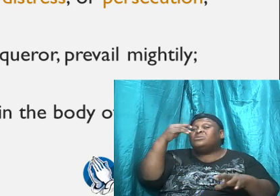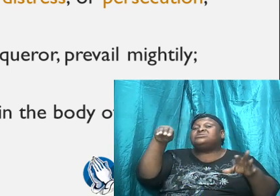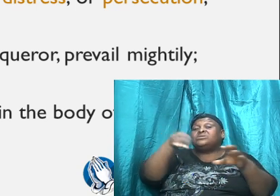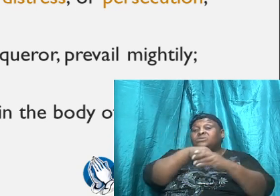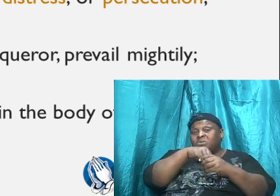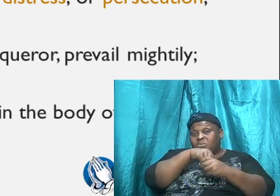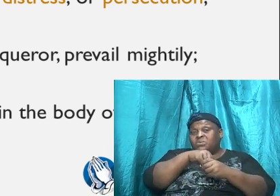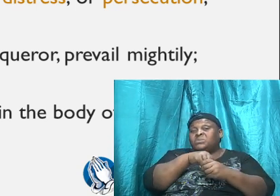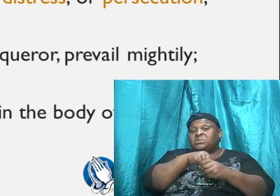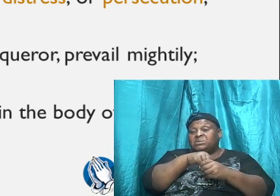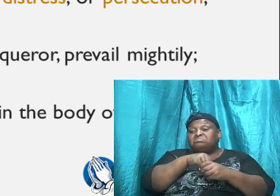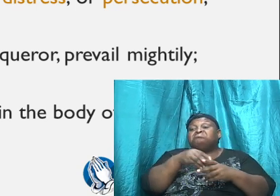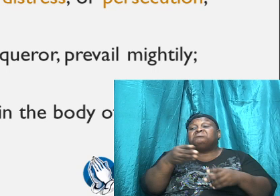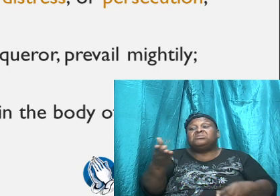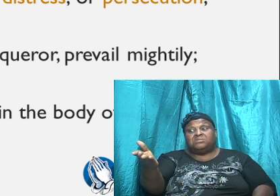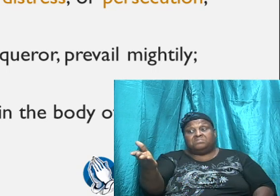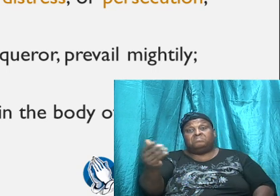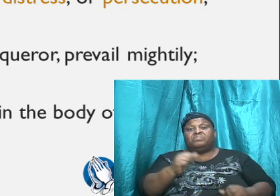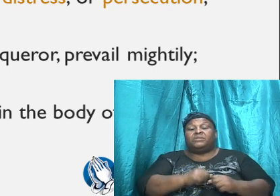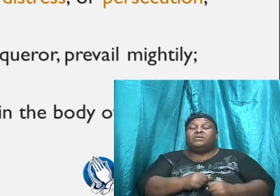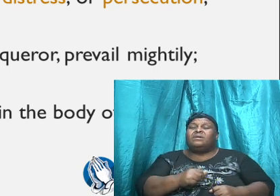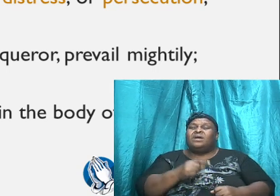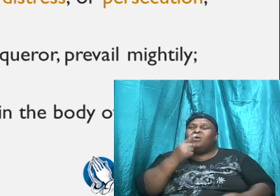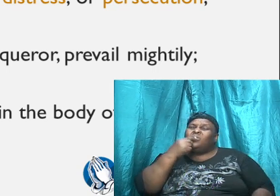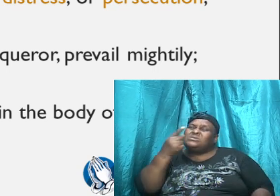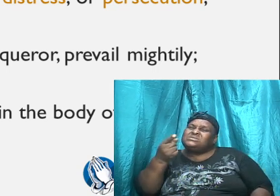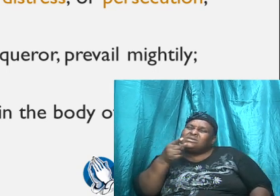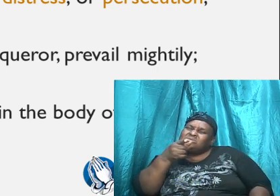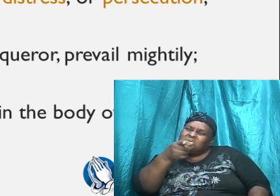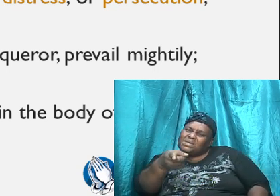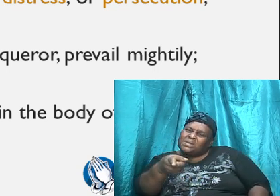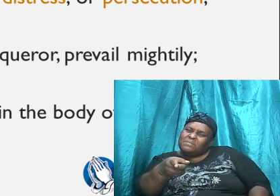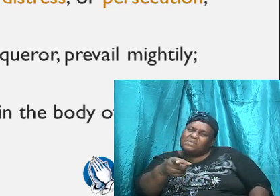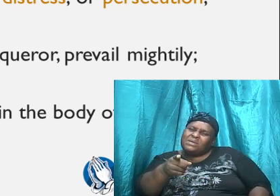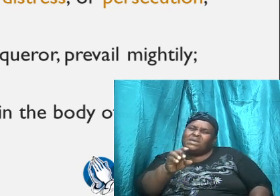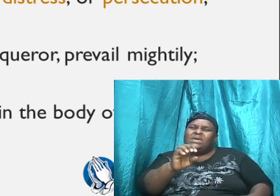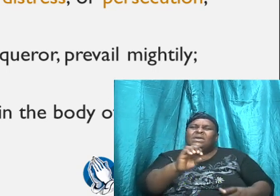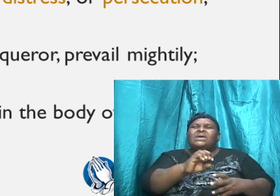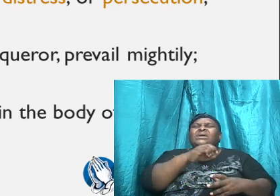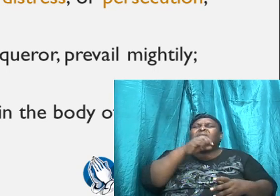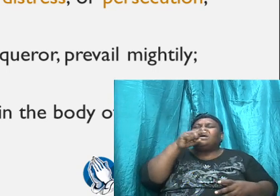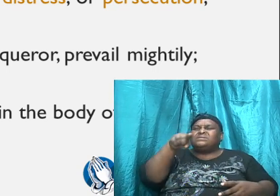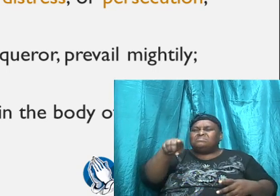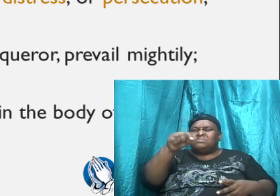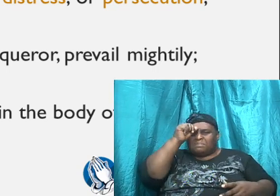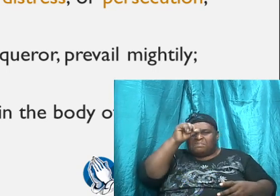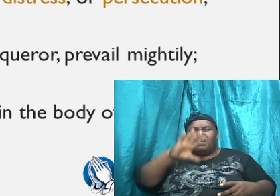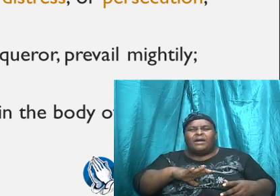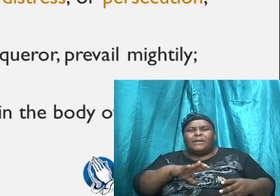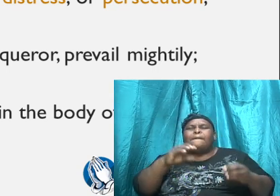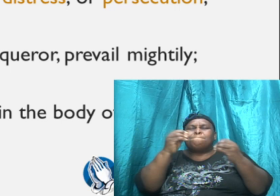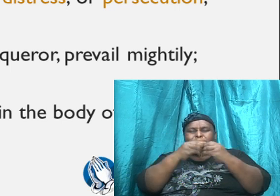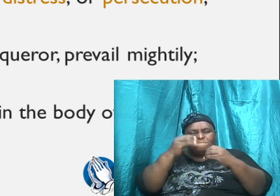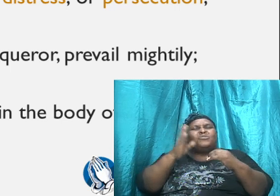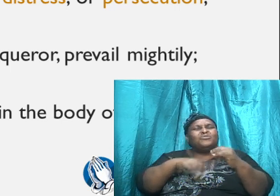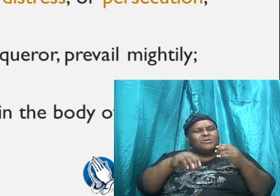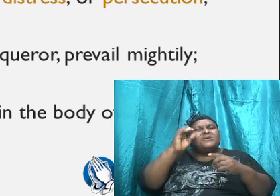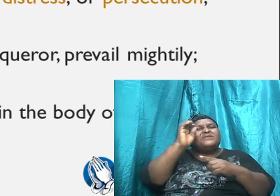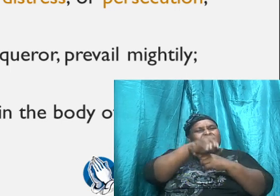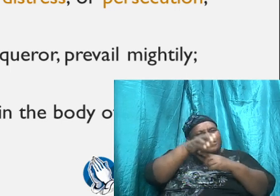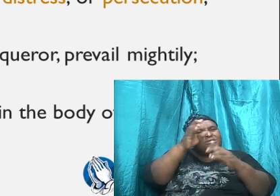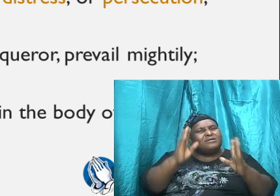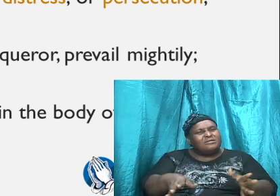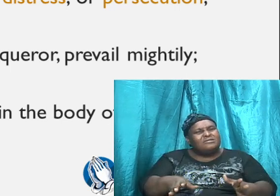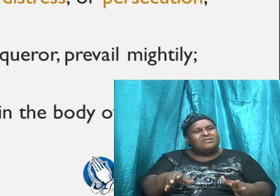and was saying to him that he was more than conqueror, because this was not because